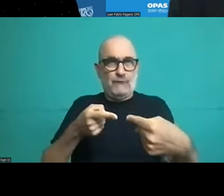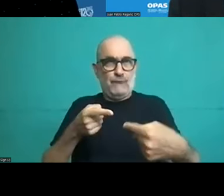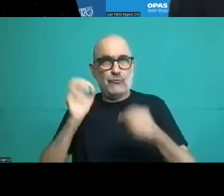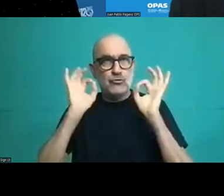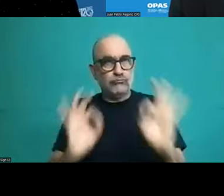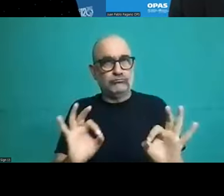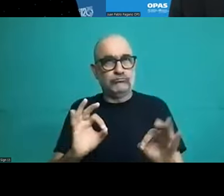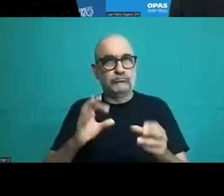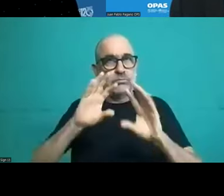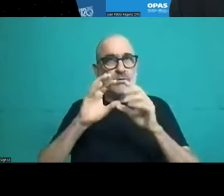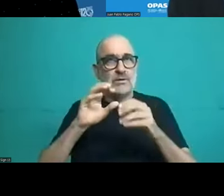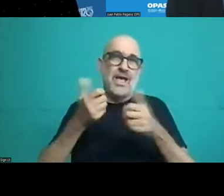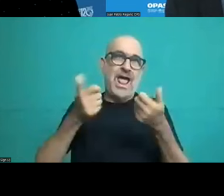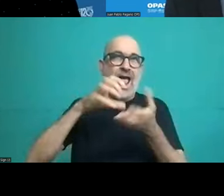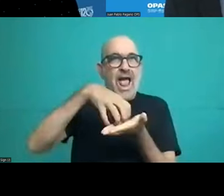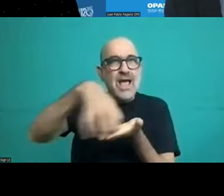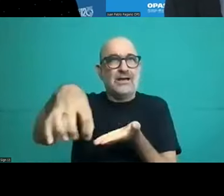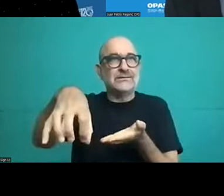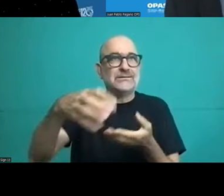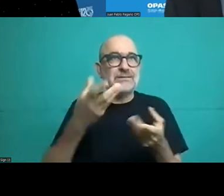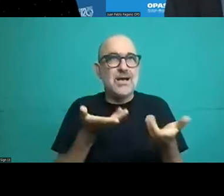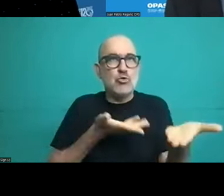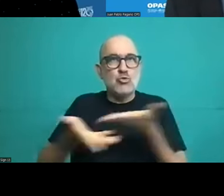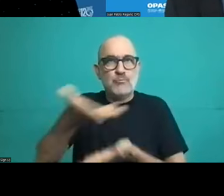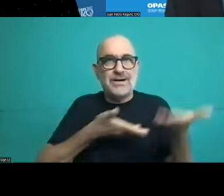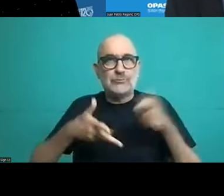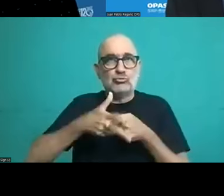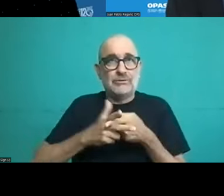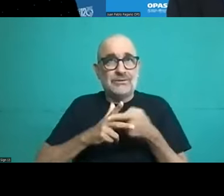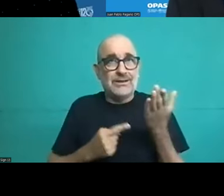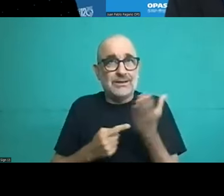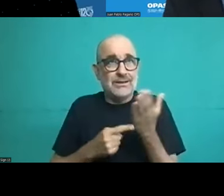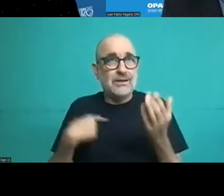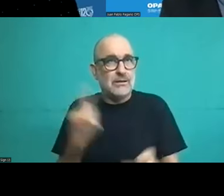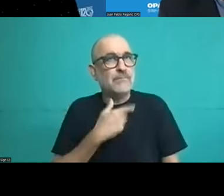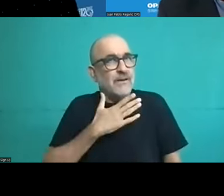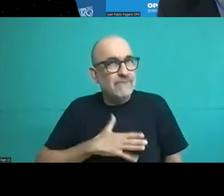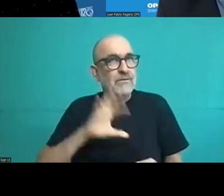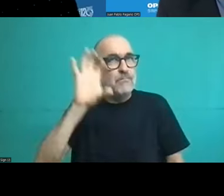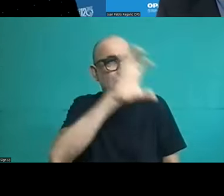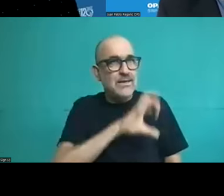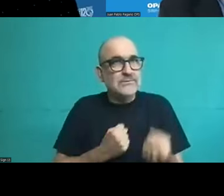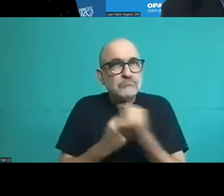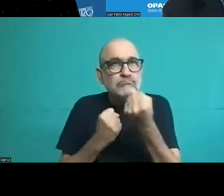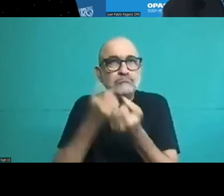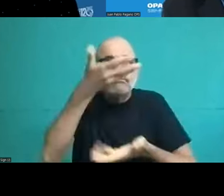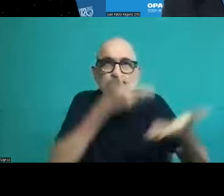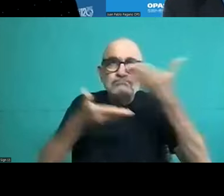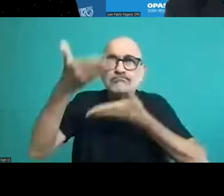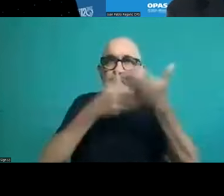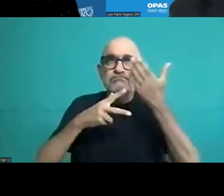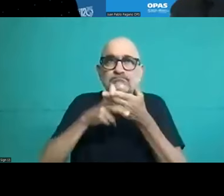overcome, meet these challenges and create policies that will